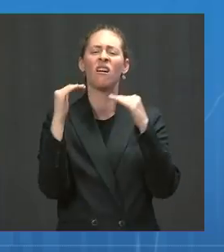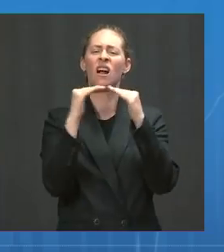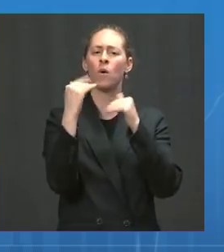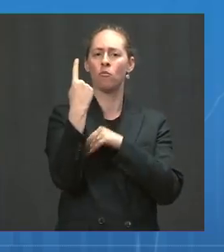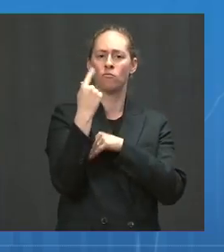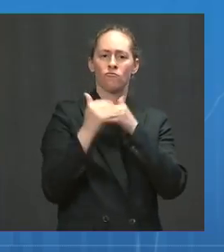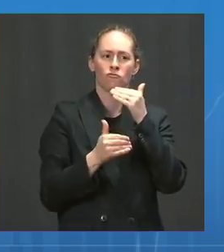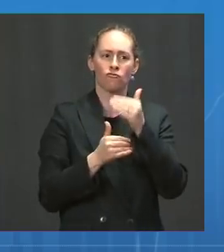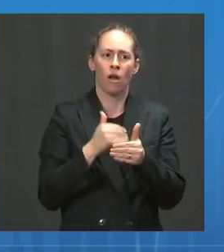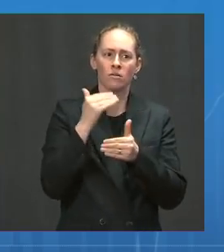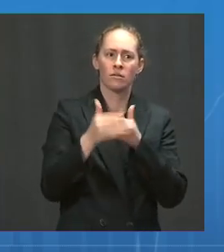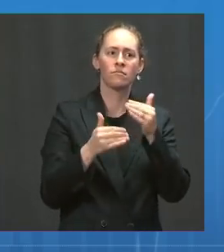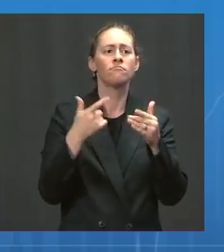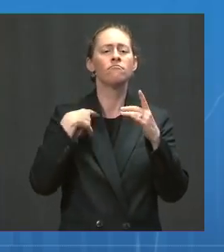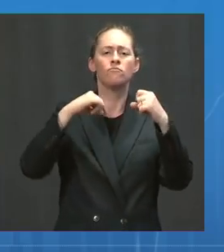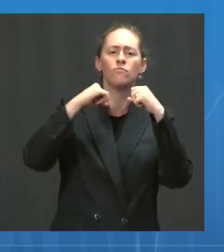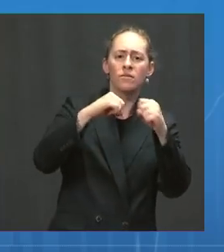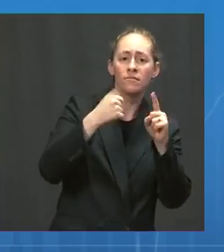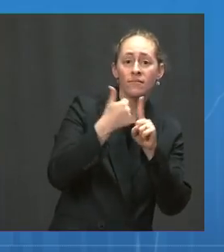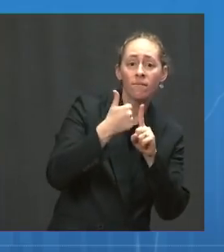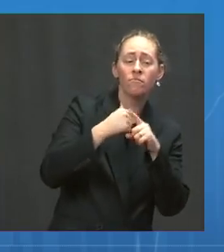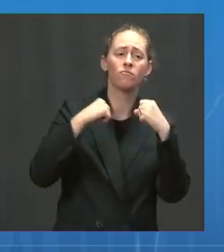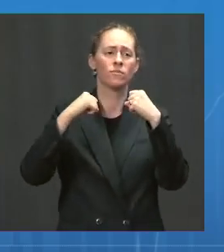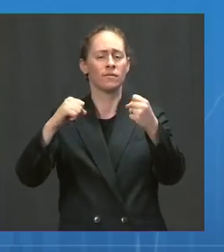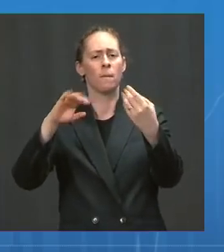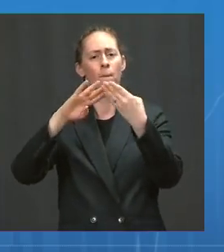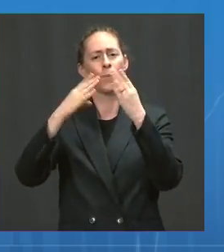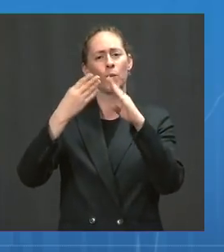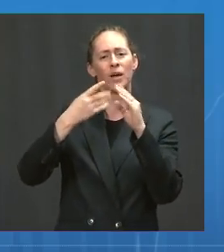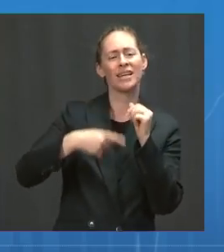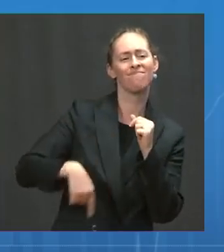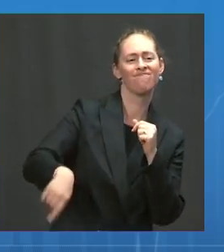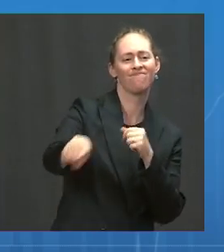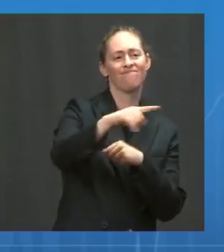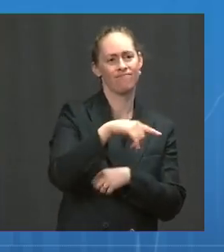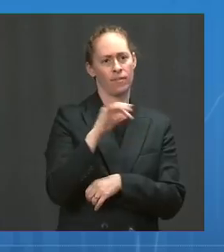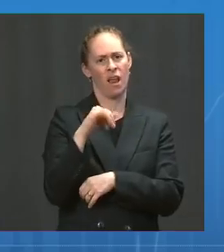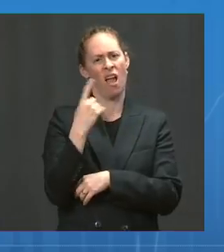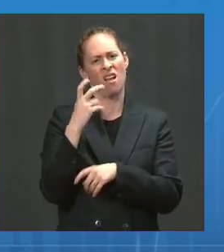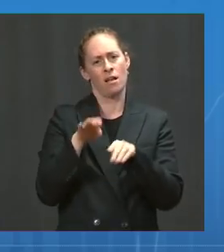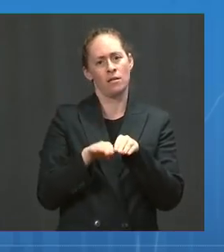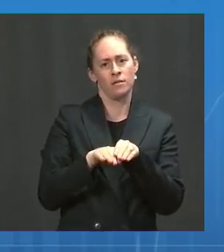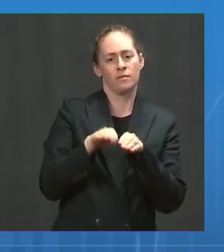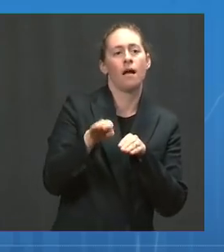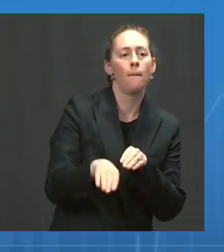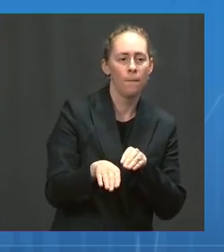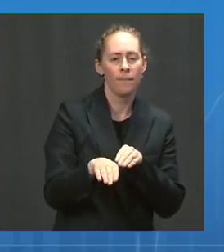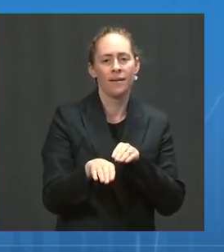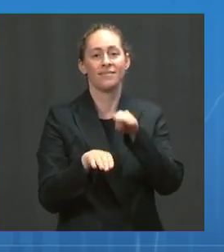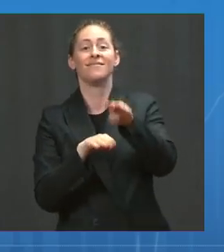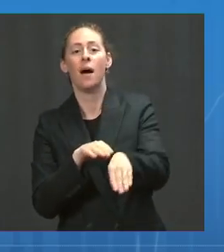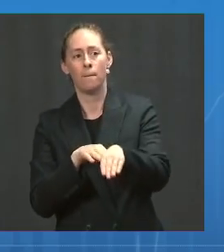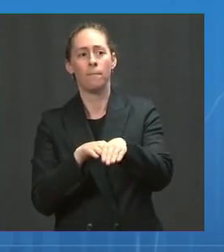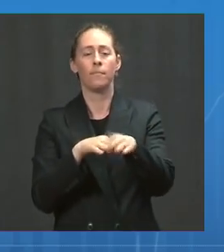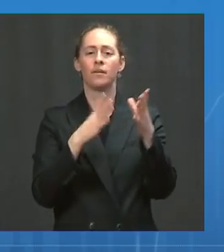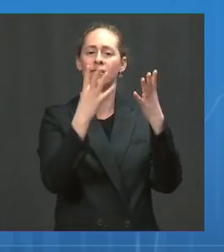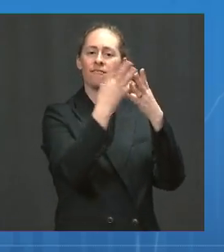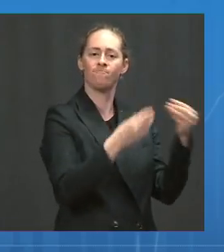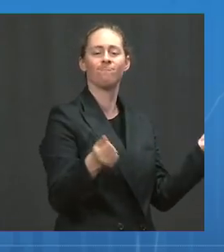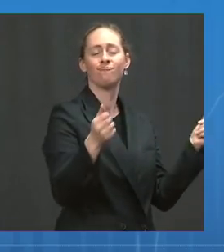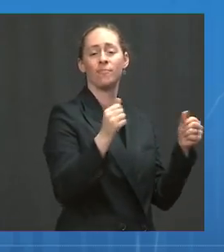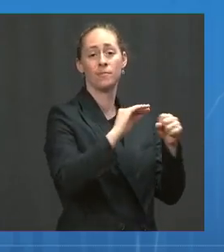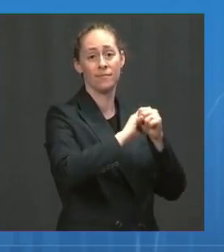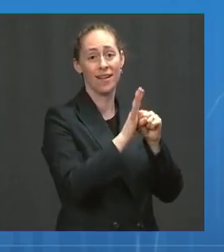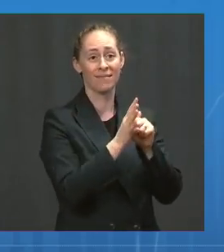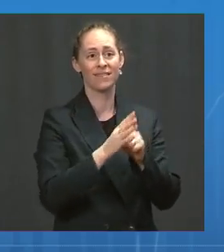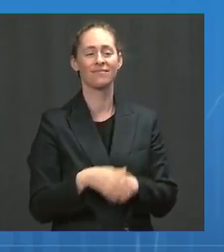It's another community that's safer. It's another step toward putting this pandemic behind us. Now, let